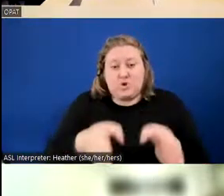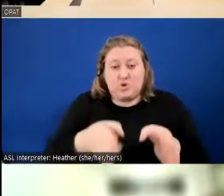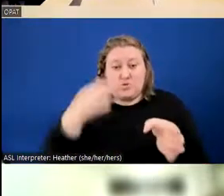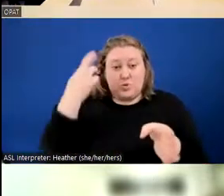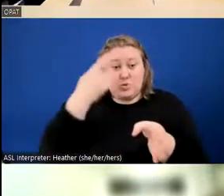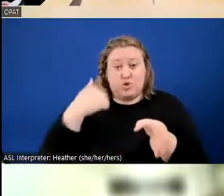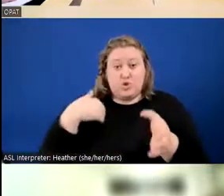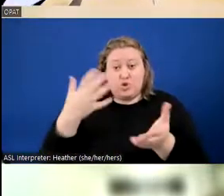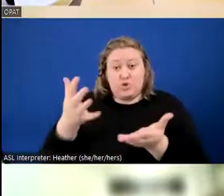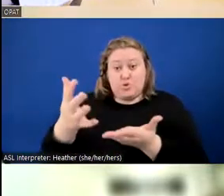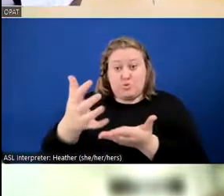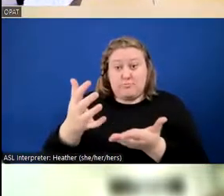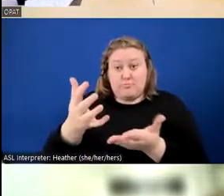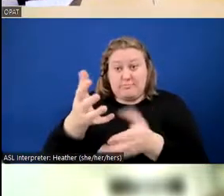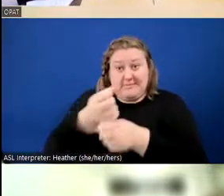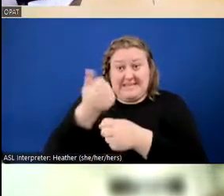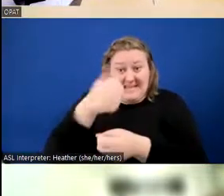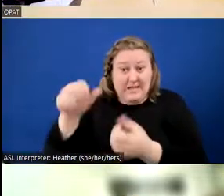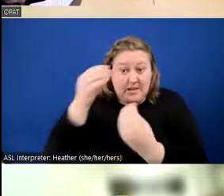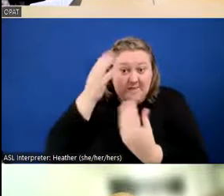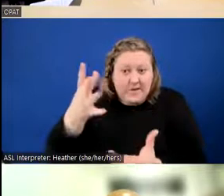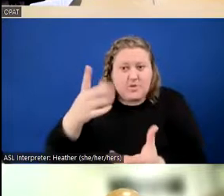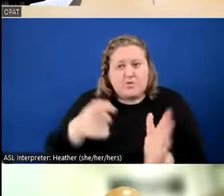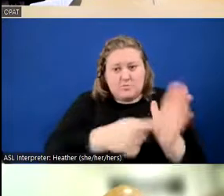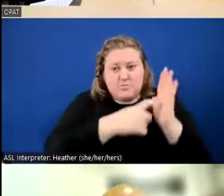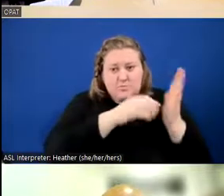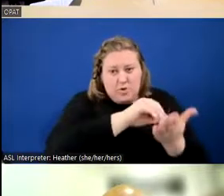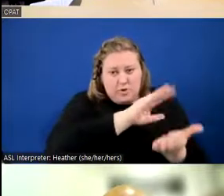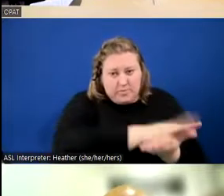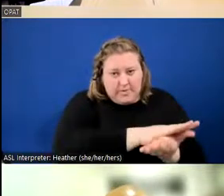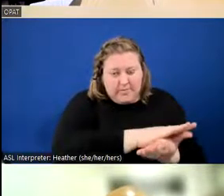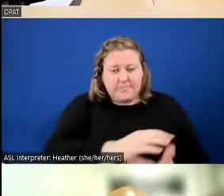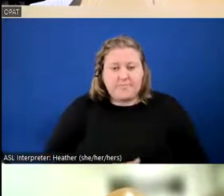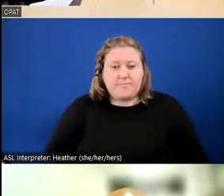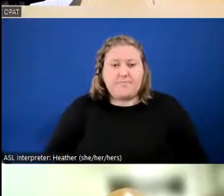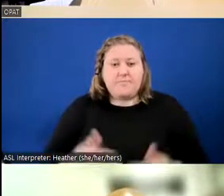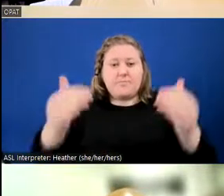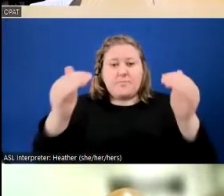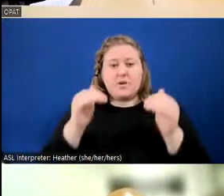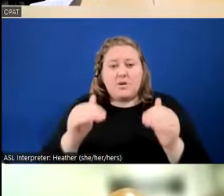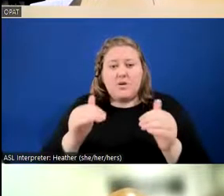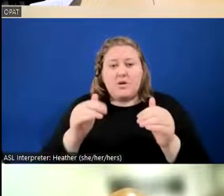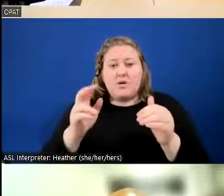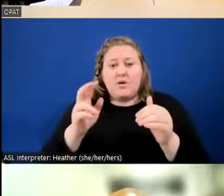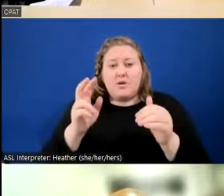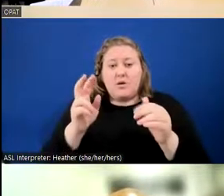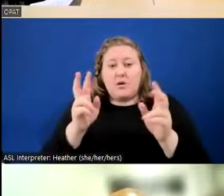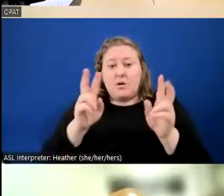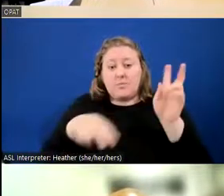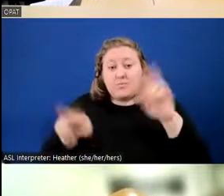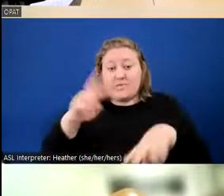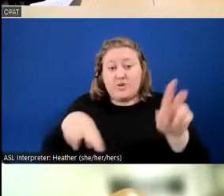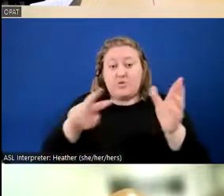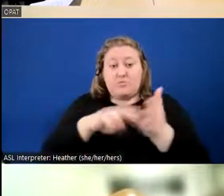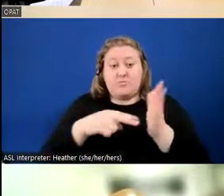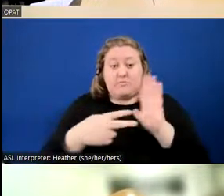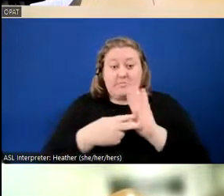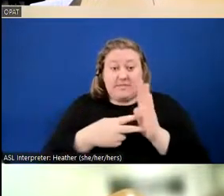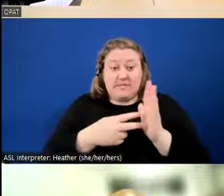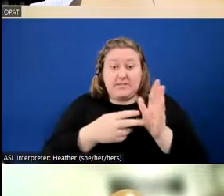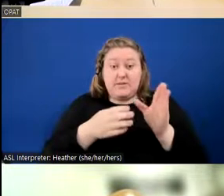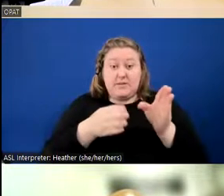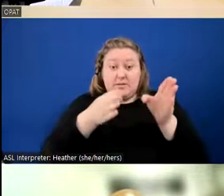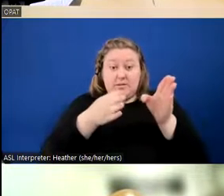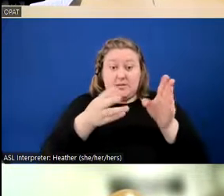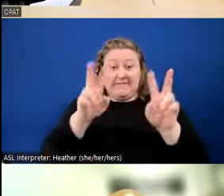you must document the interaction. Observation is defined as direct viewing of an individual or officer that does not